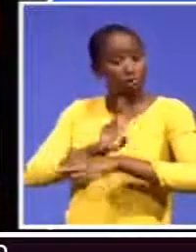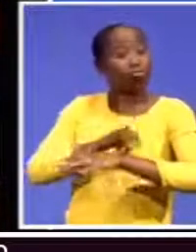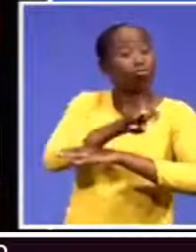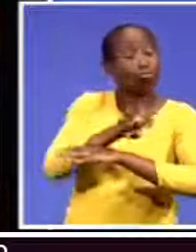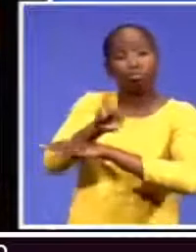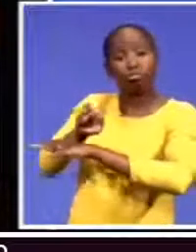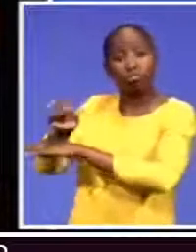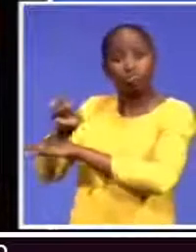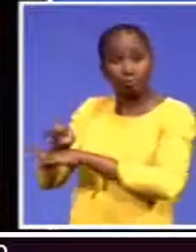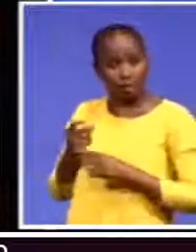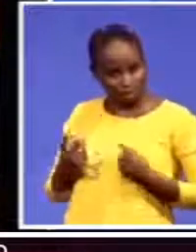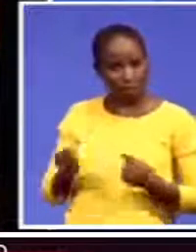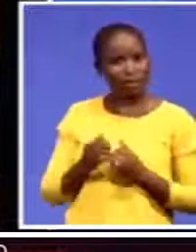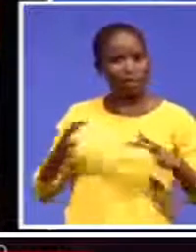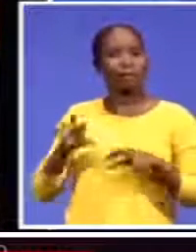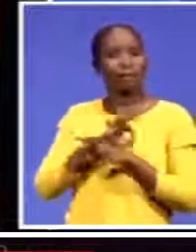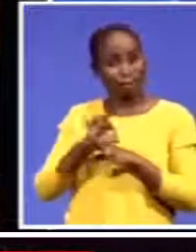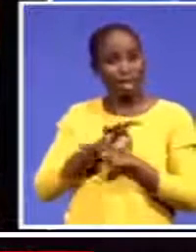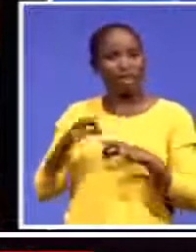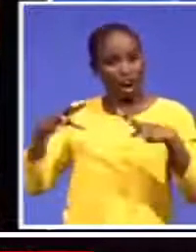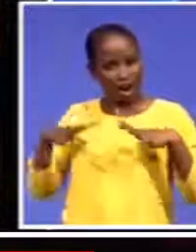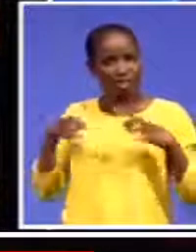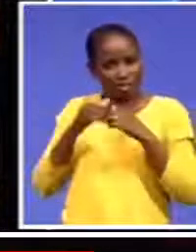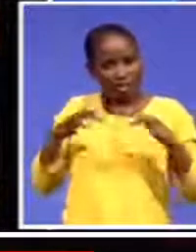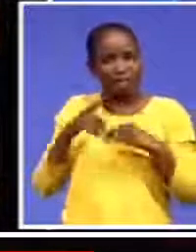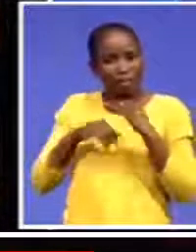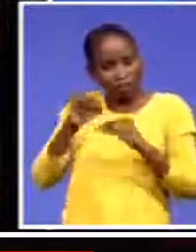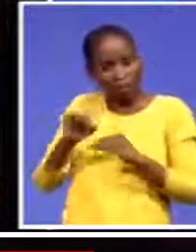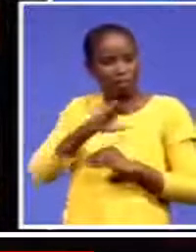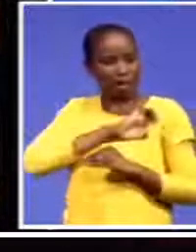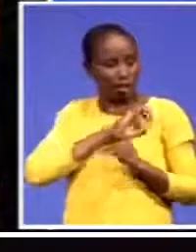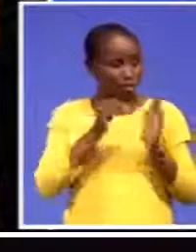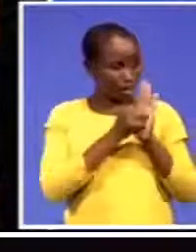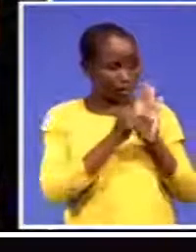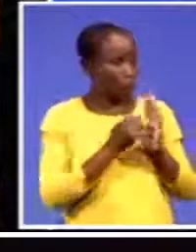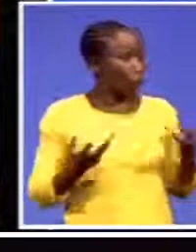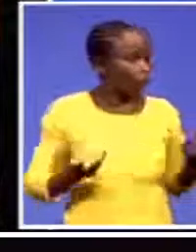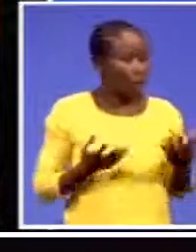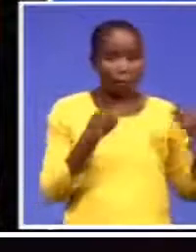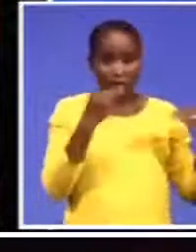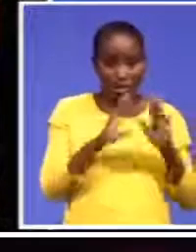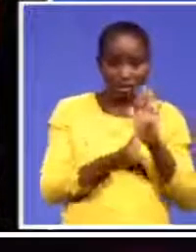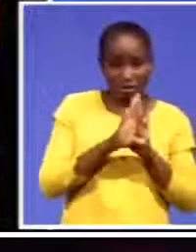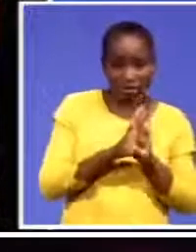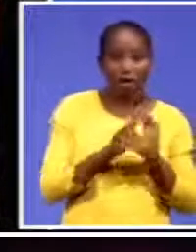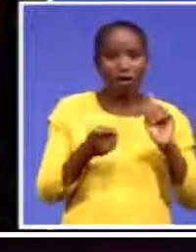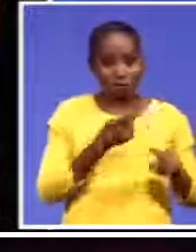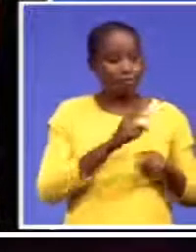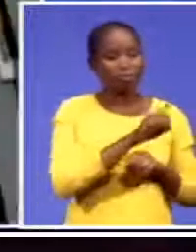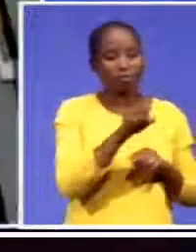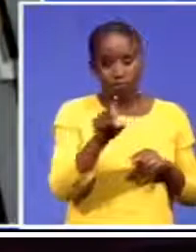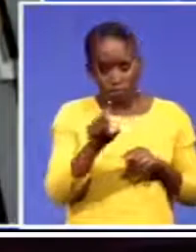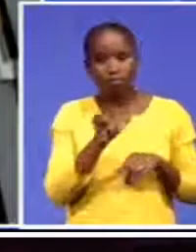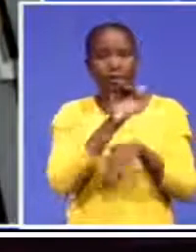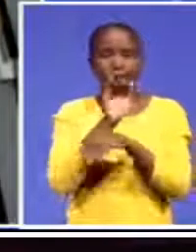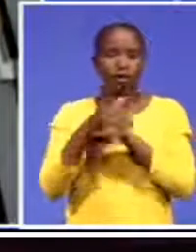of their market as beyond their geographic borders. I completely agree